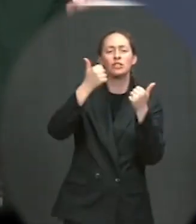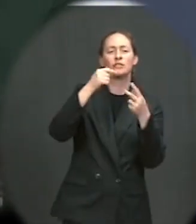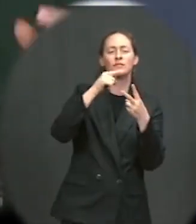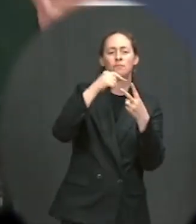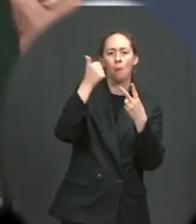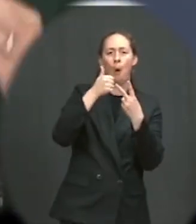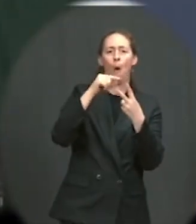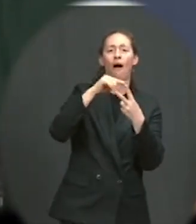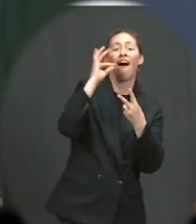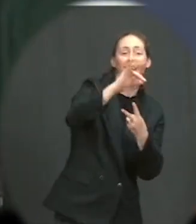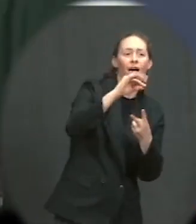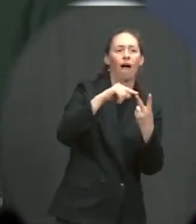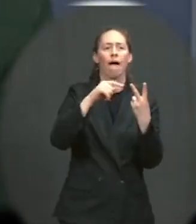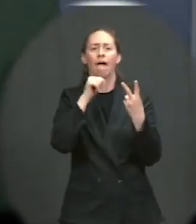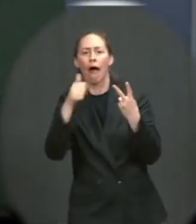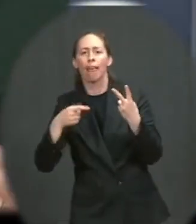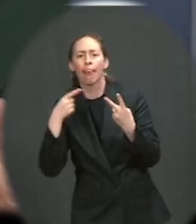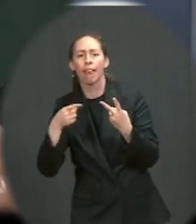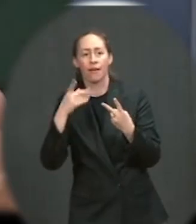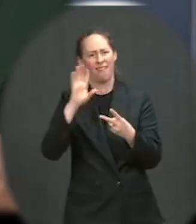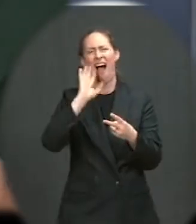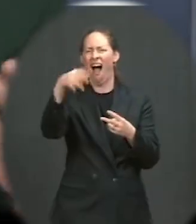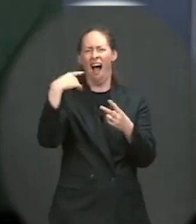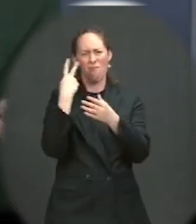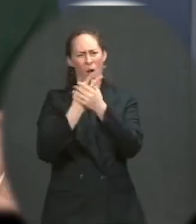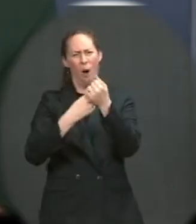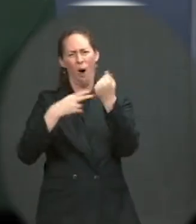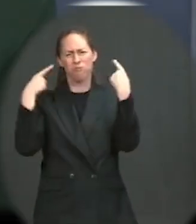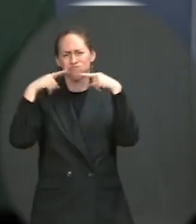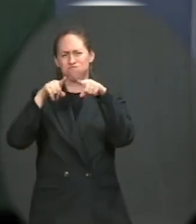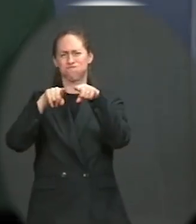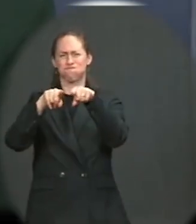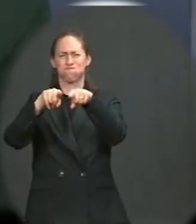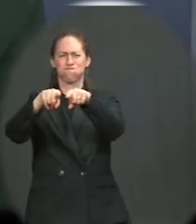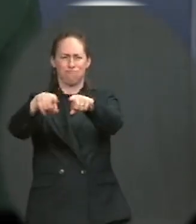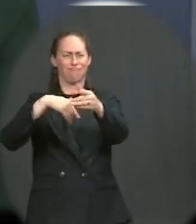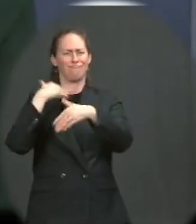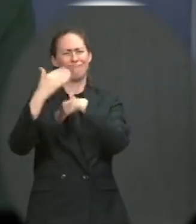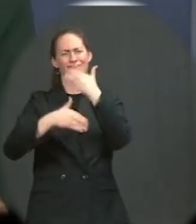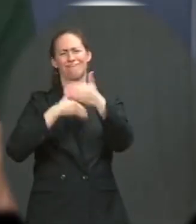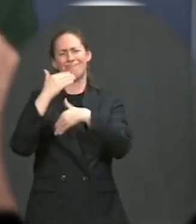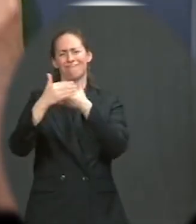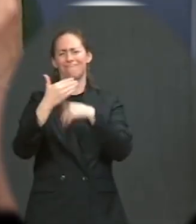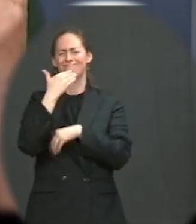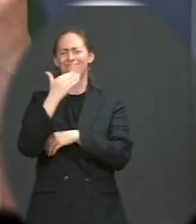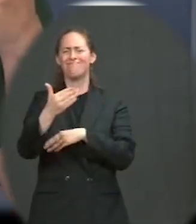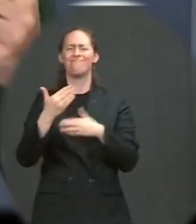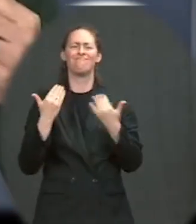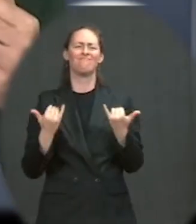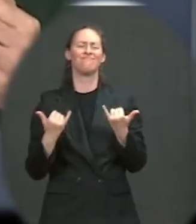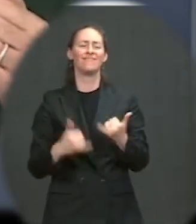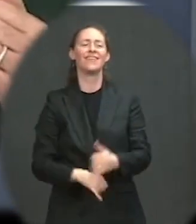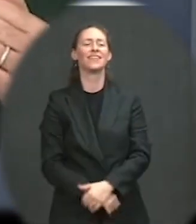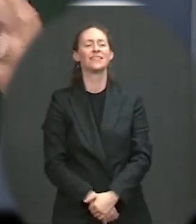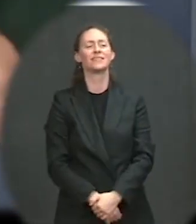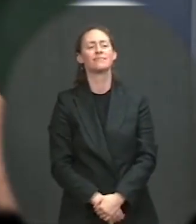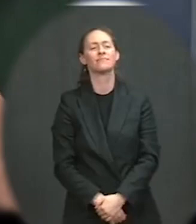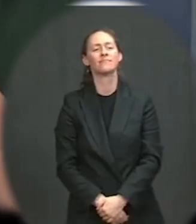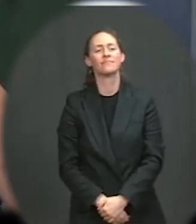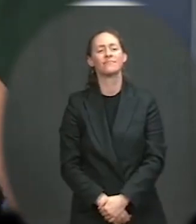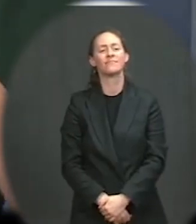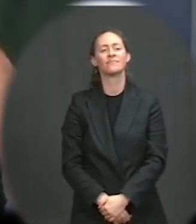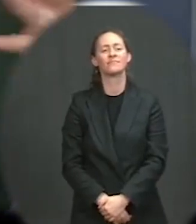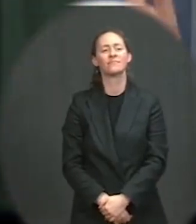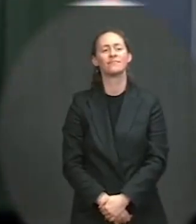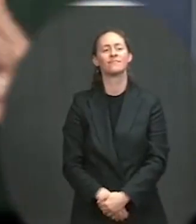moving at a rapid pace. You know, they're both moving. We know that, one, we're at a later stage, obviously, in the